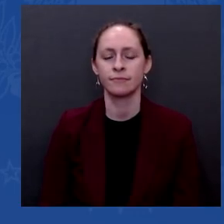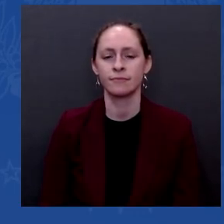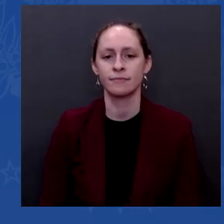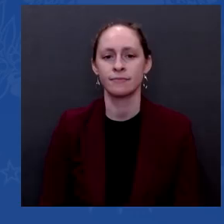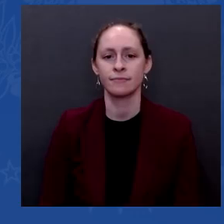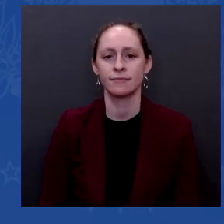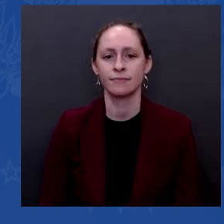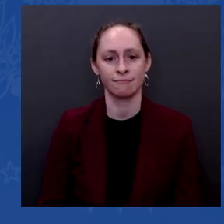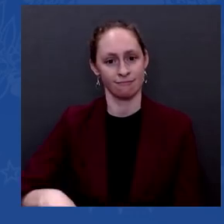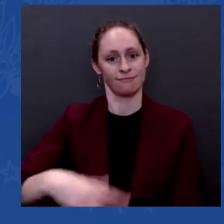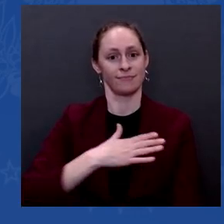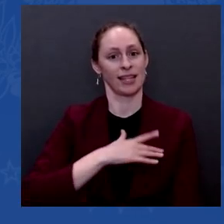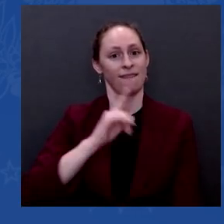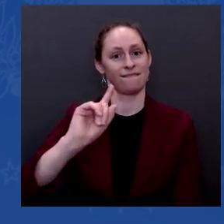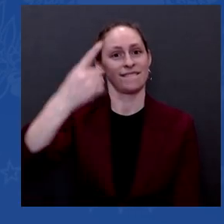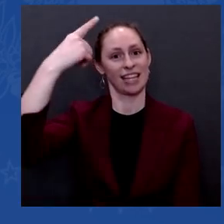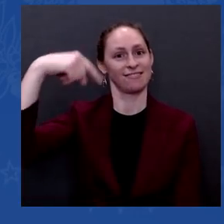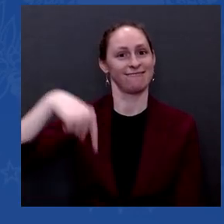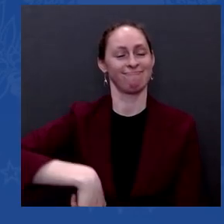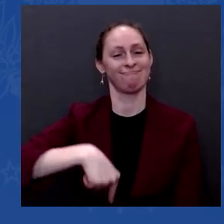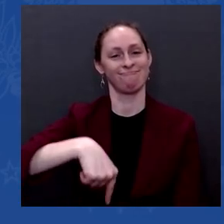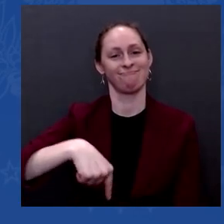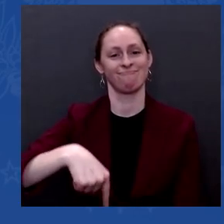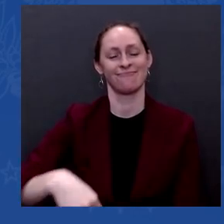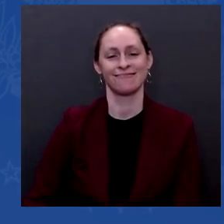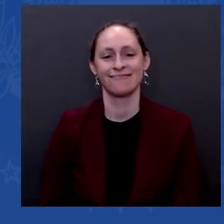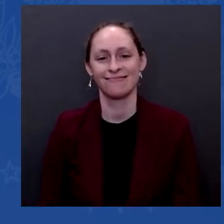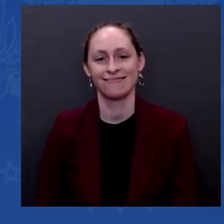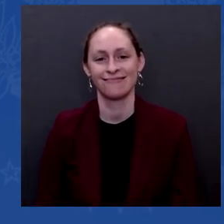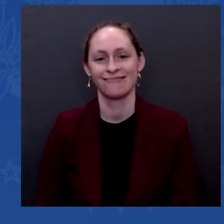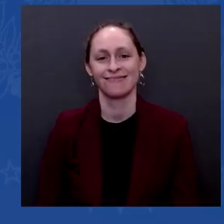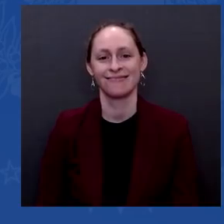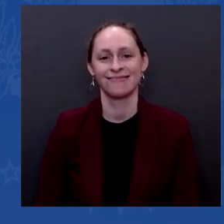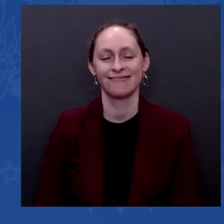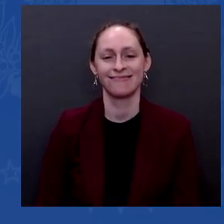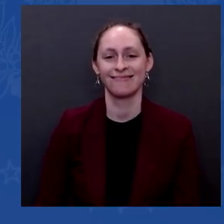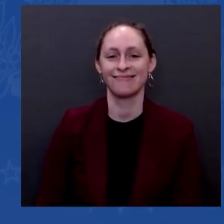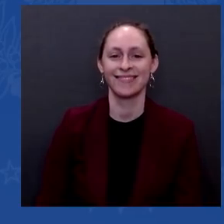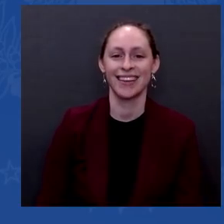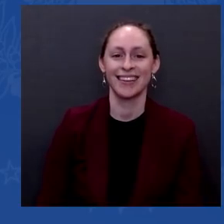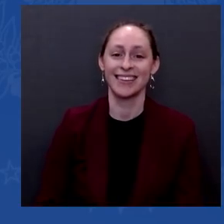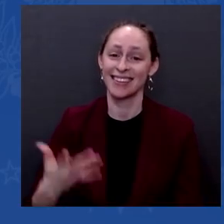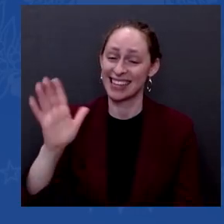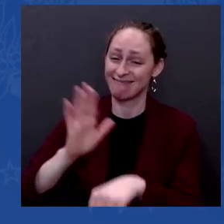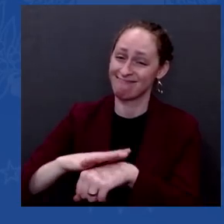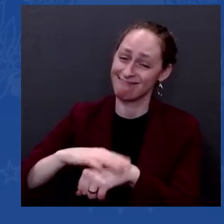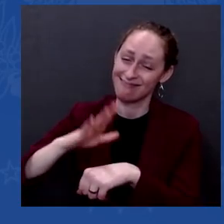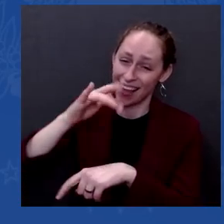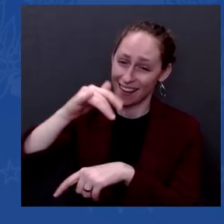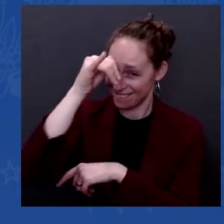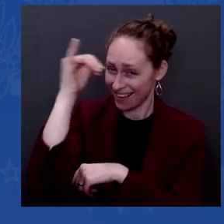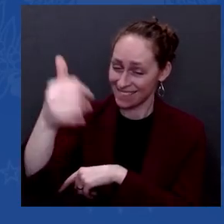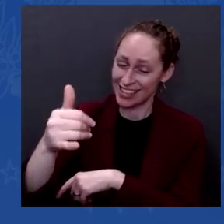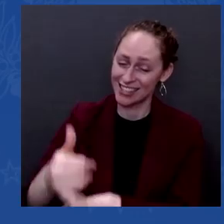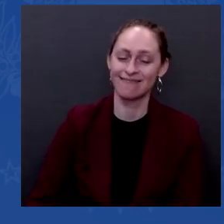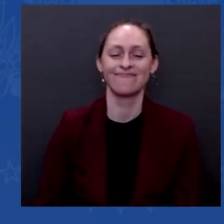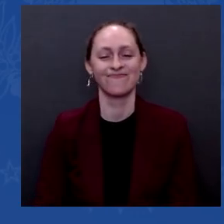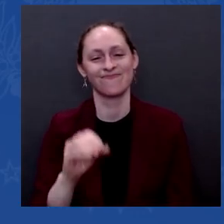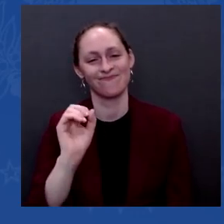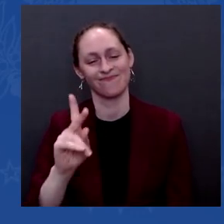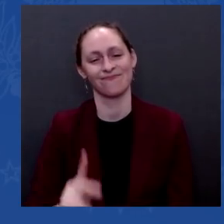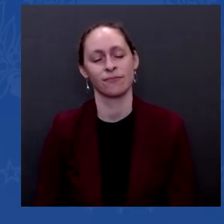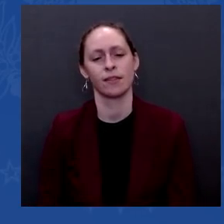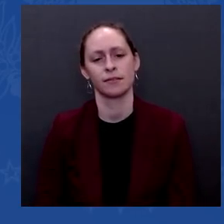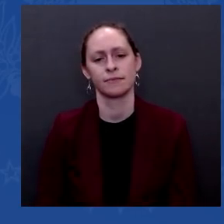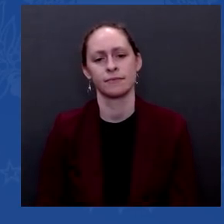person. always have long press conferences. Awesome. Awesome. I got a couple of questions for you. Number one, you said that you want to convey